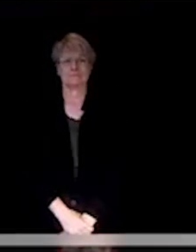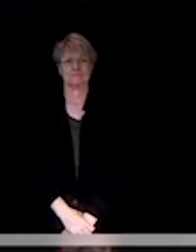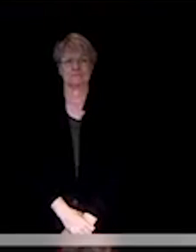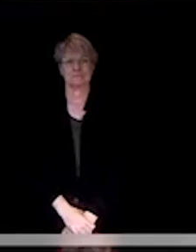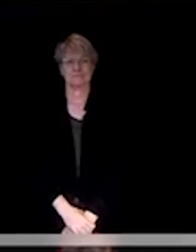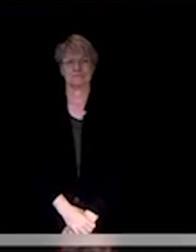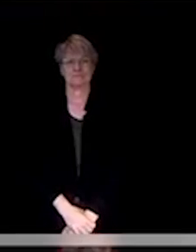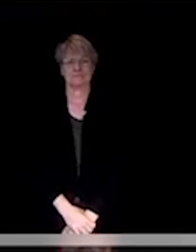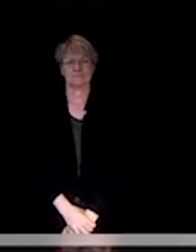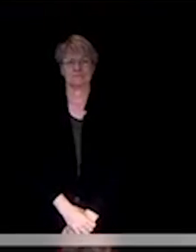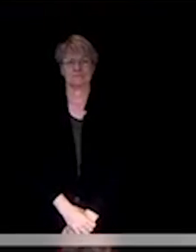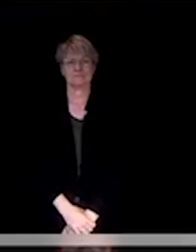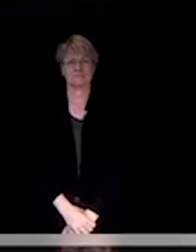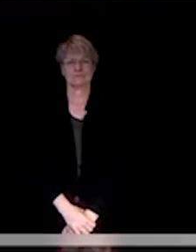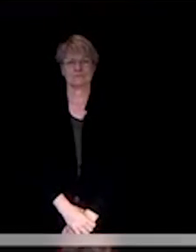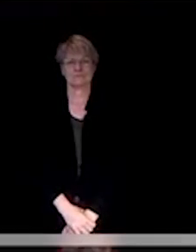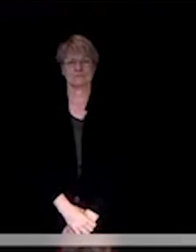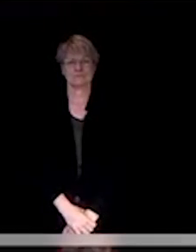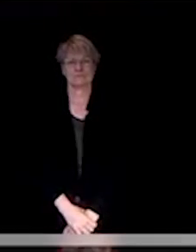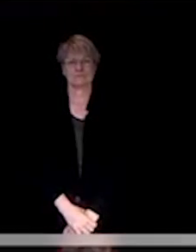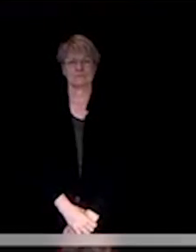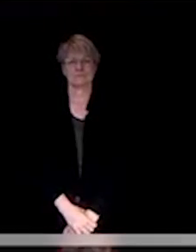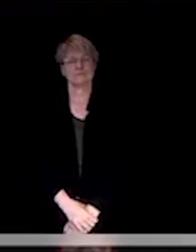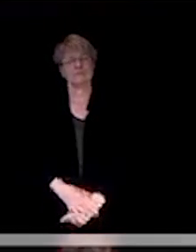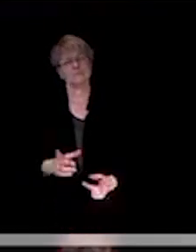Going back to the question about live performances,